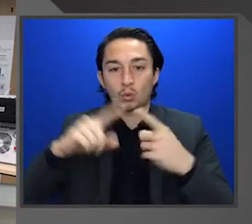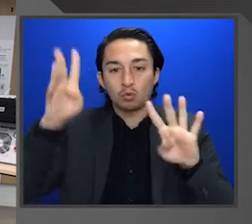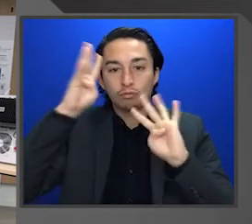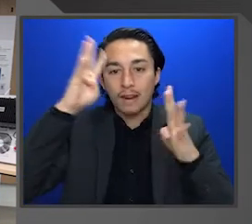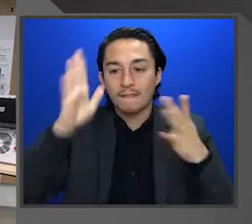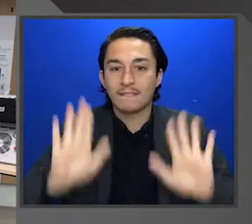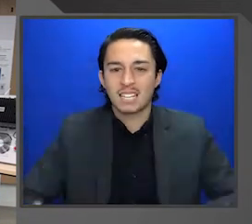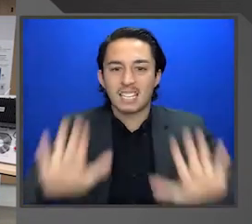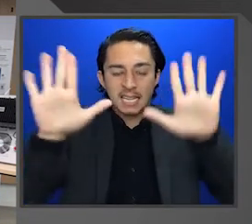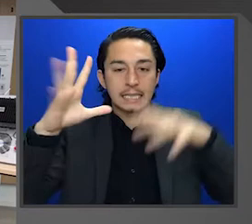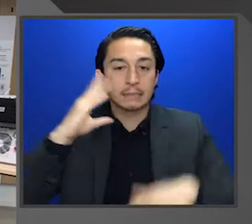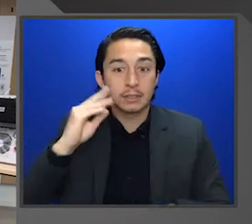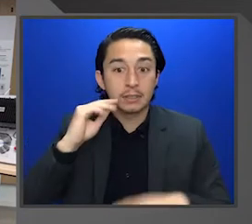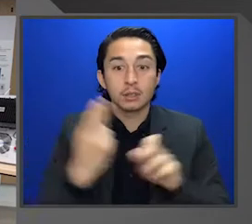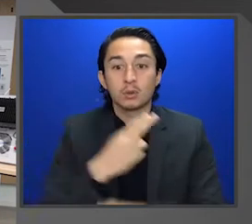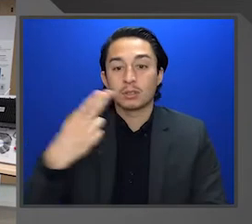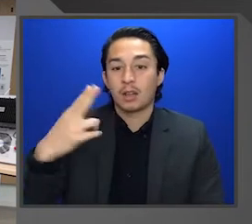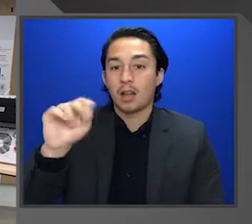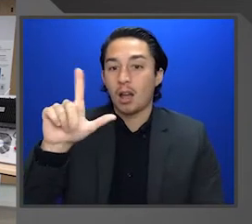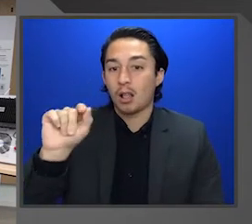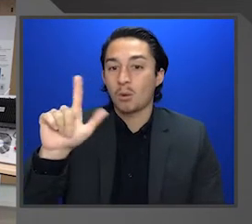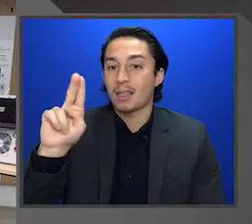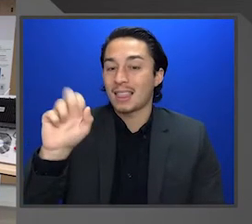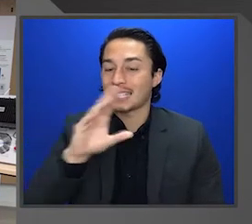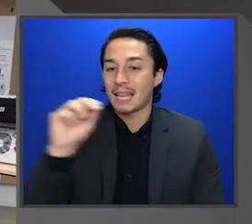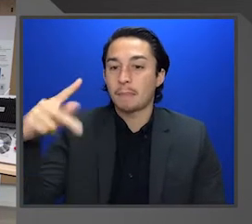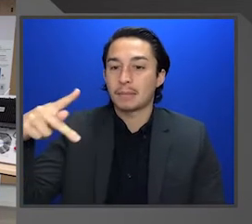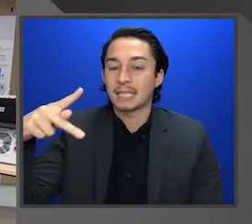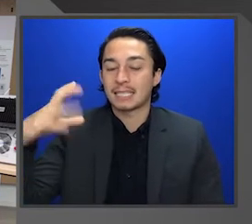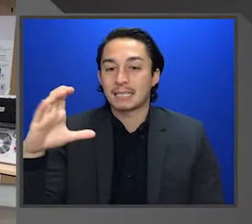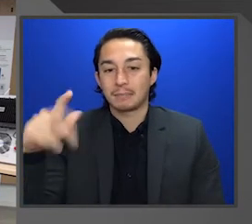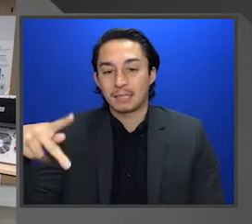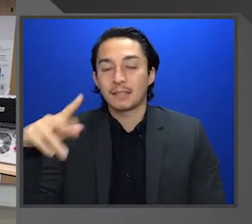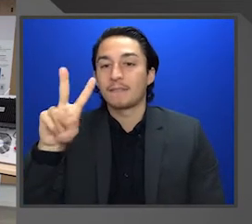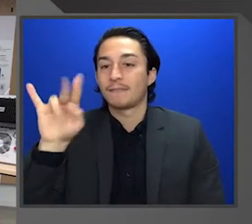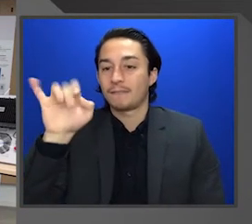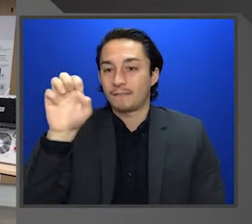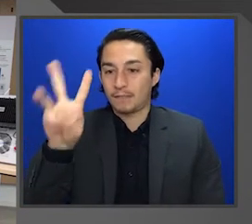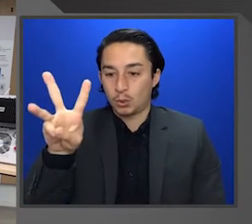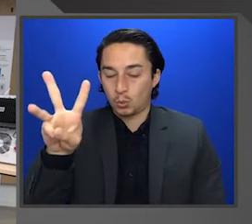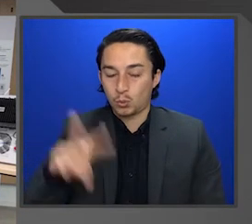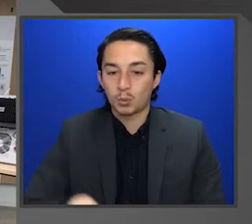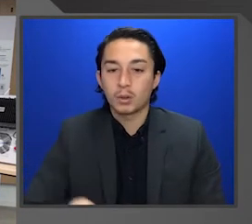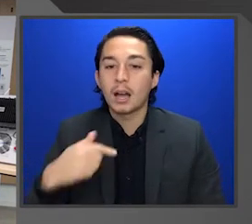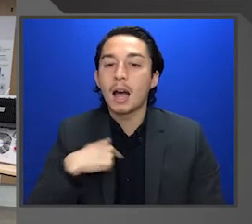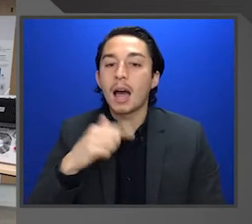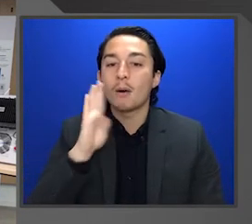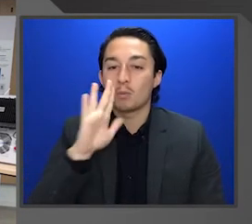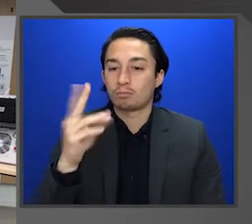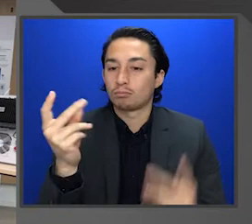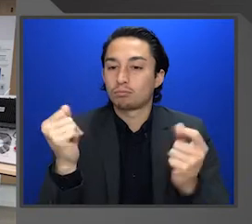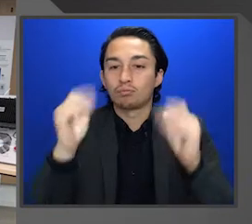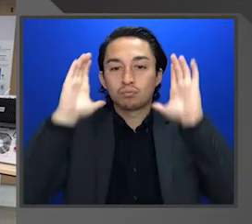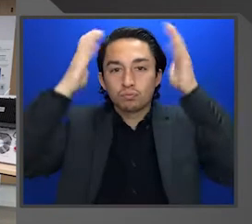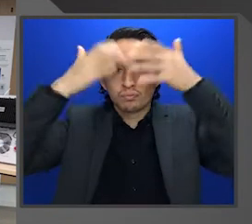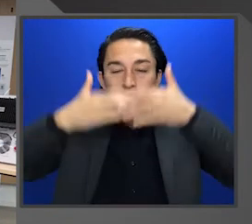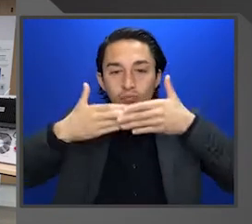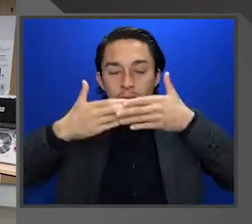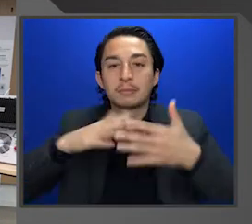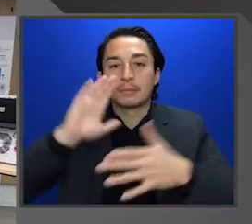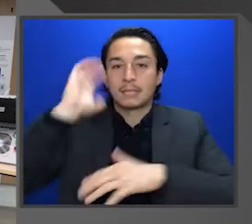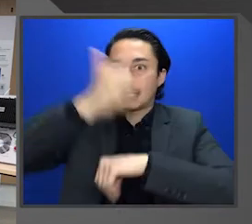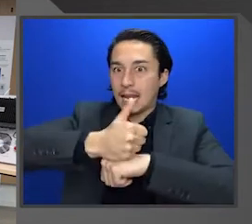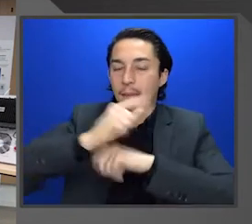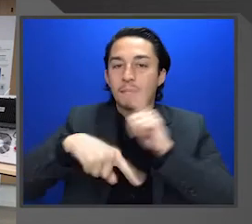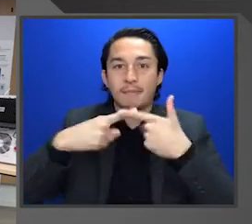fantastic experience using hollow lens and PTC view. So I'm going to quickly just jump in and put my hollow lens on and get the demo